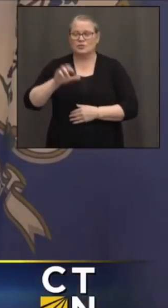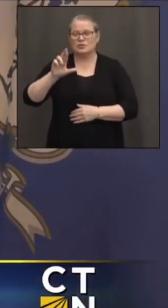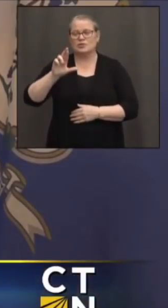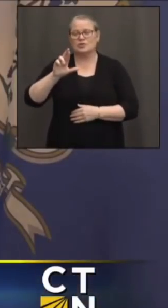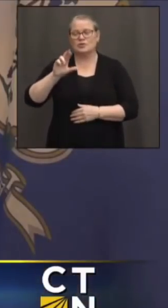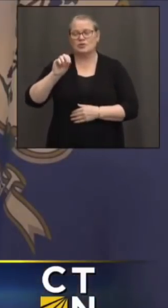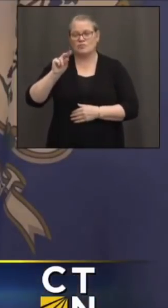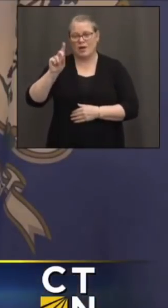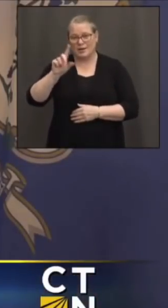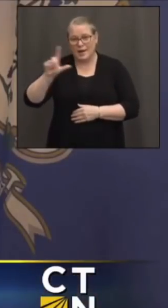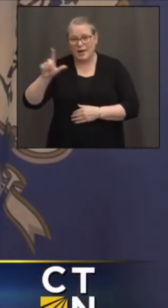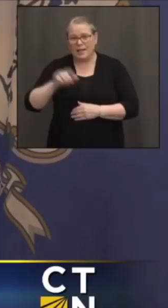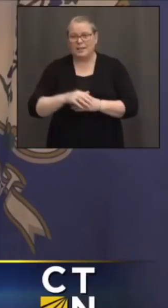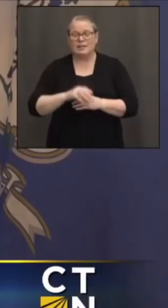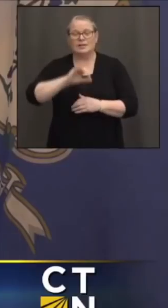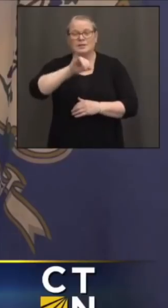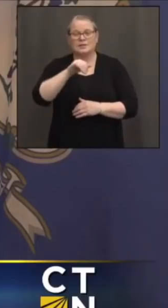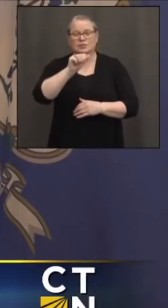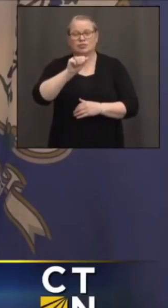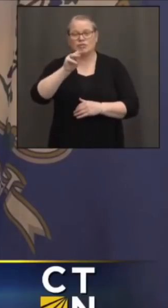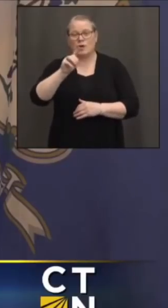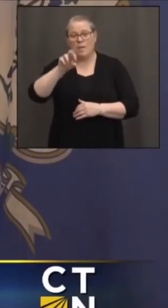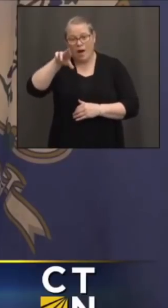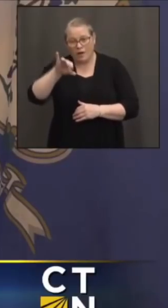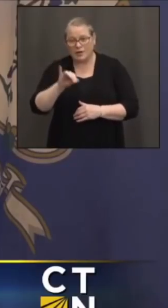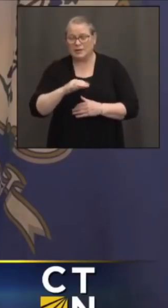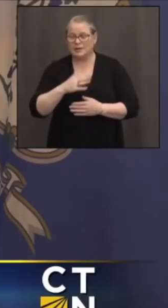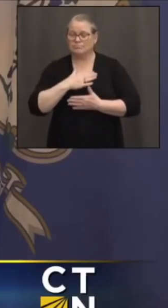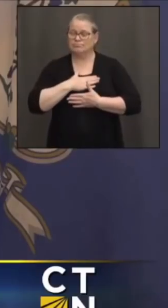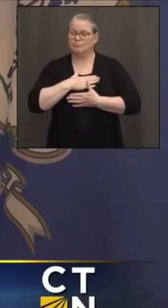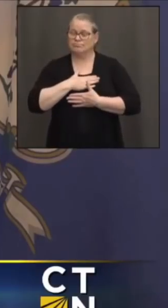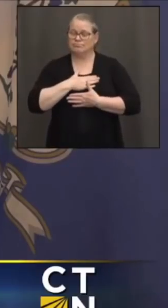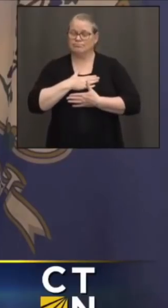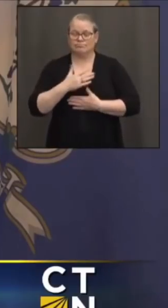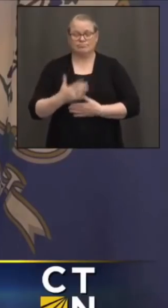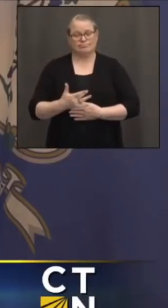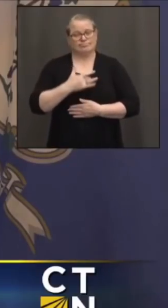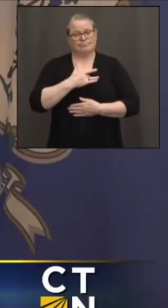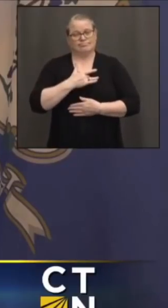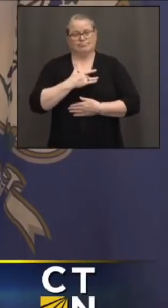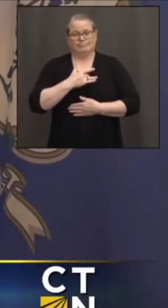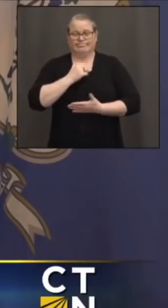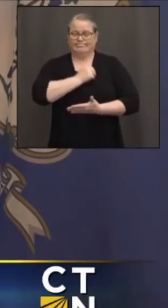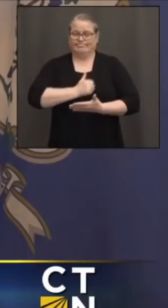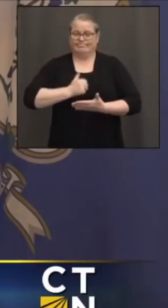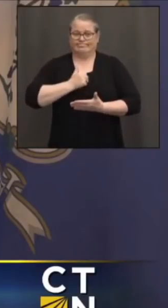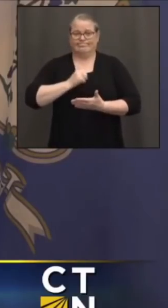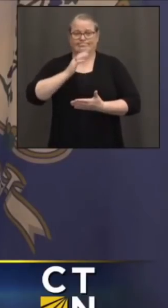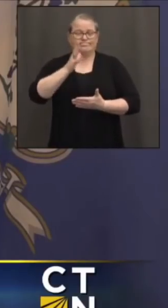Jamari. Our hearts go out to their parents and their friends.